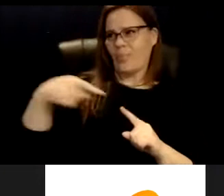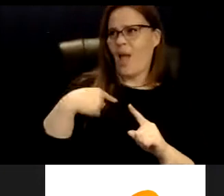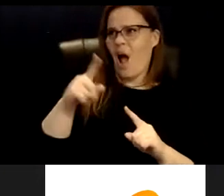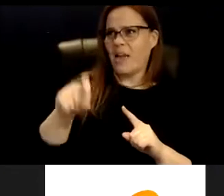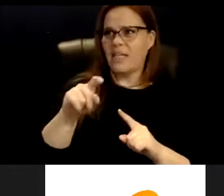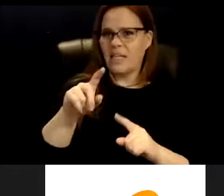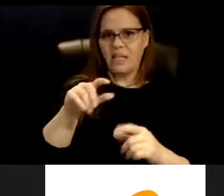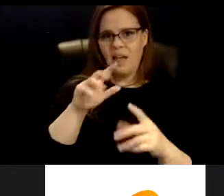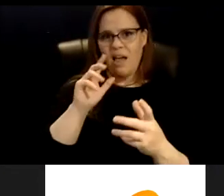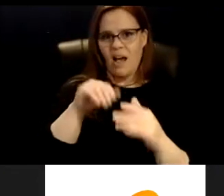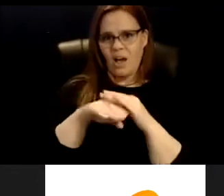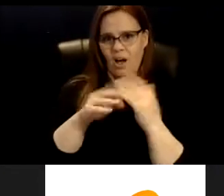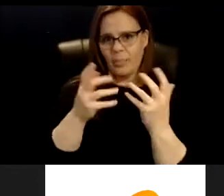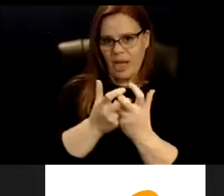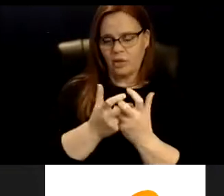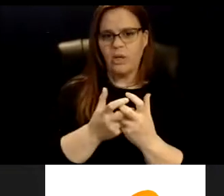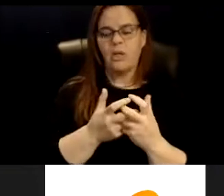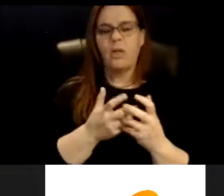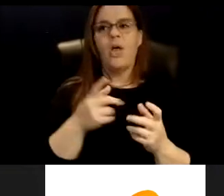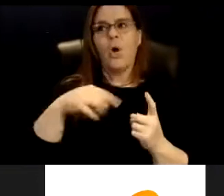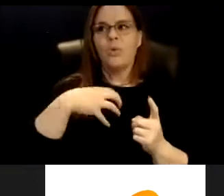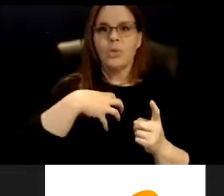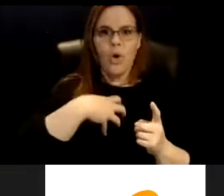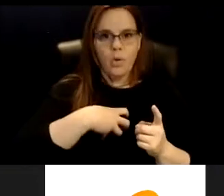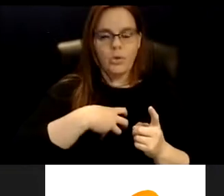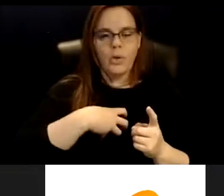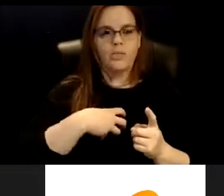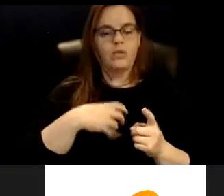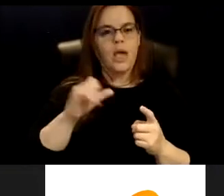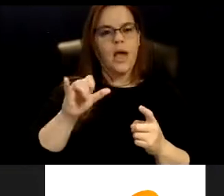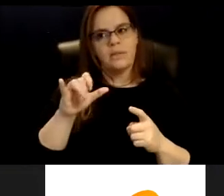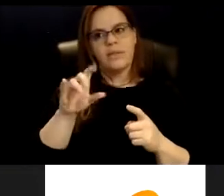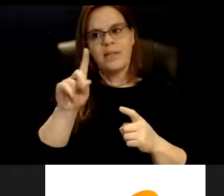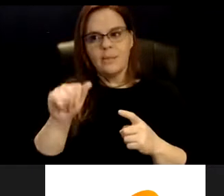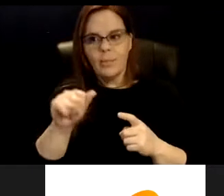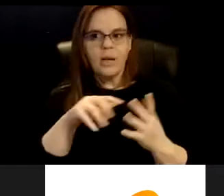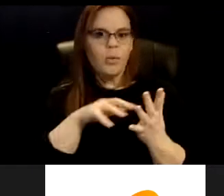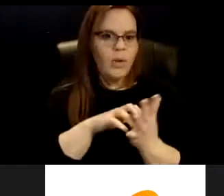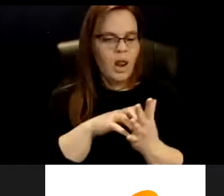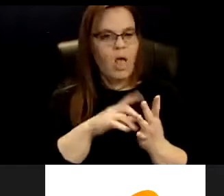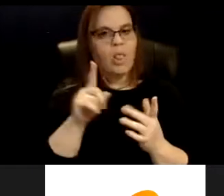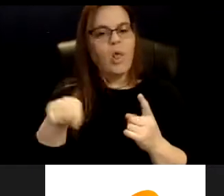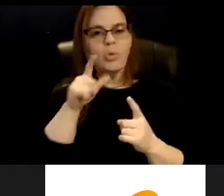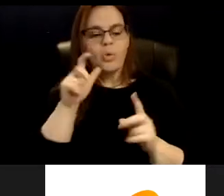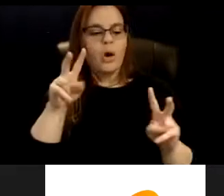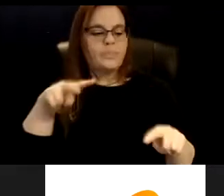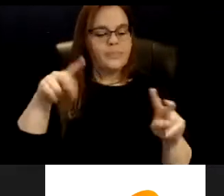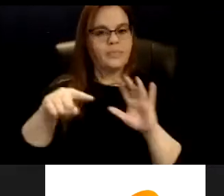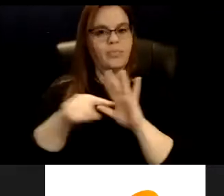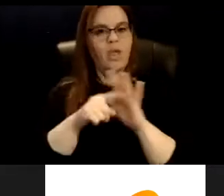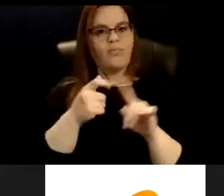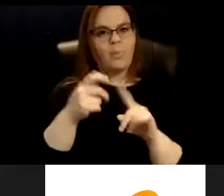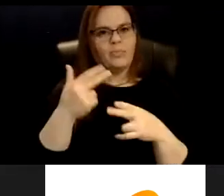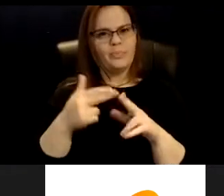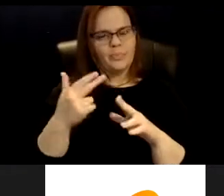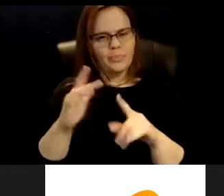that as vulnerability, weakness, things that are dissonant from the stereotype. But one of the things that I've heard that was